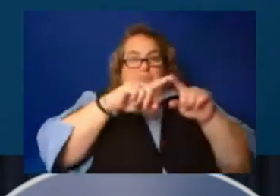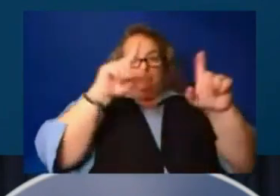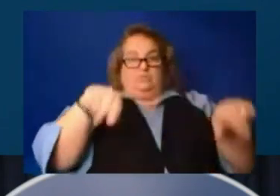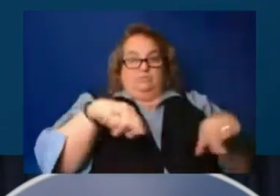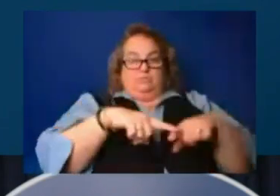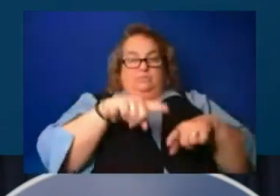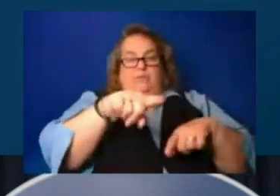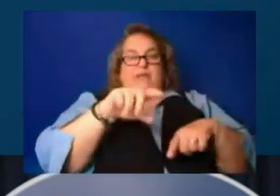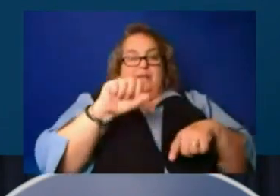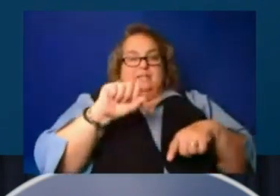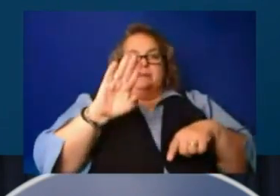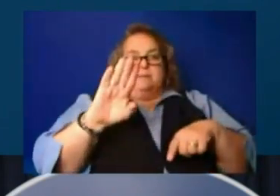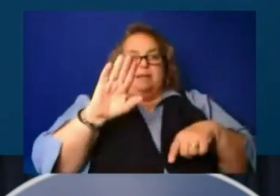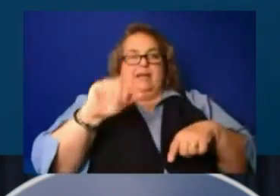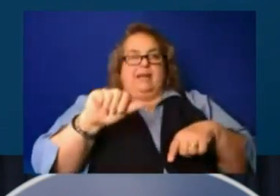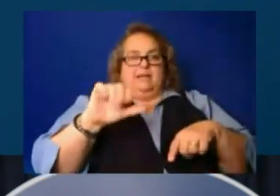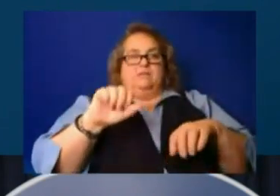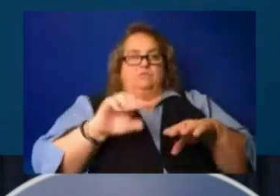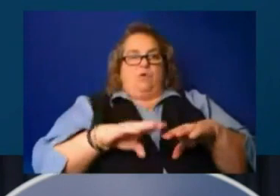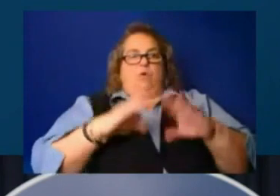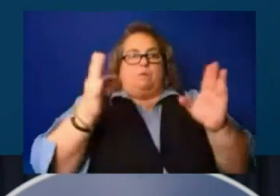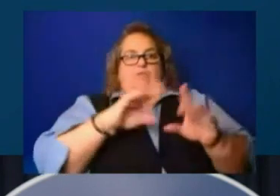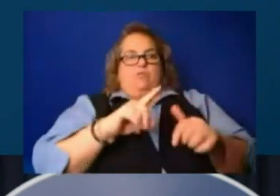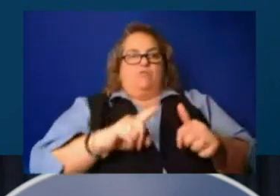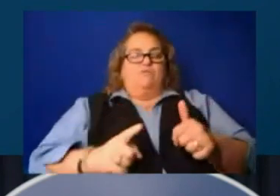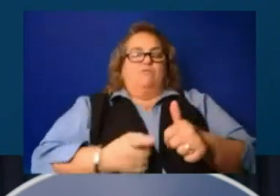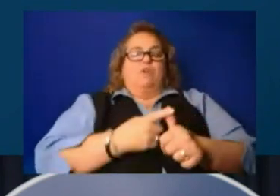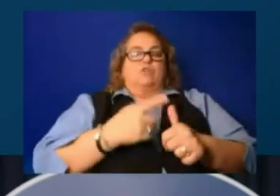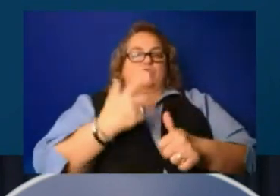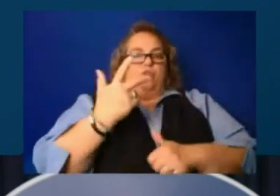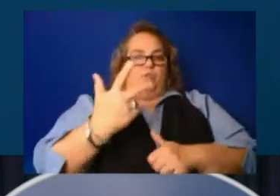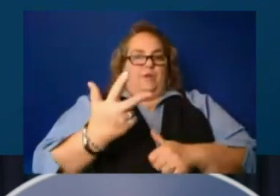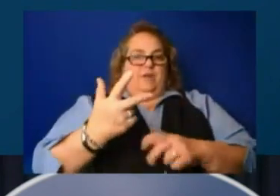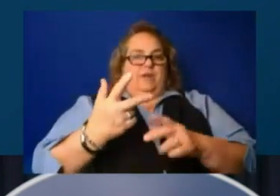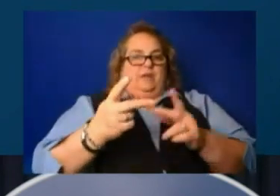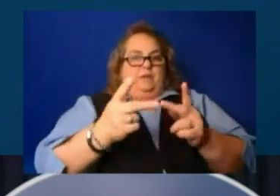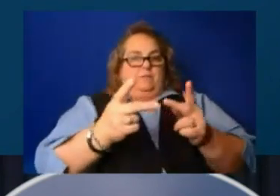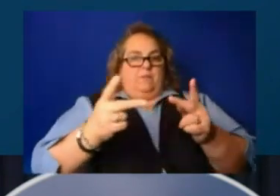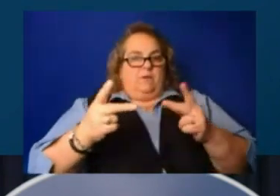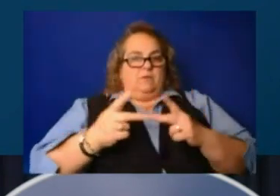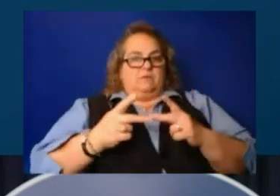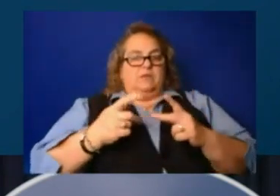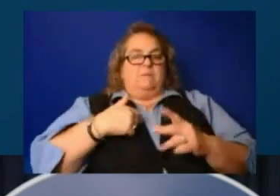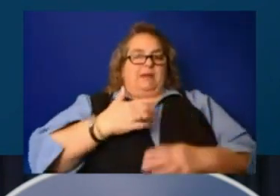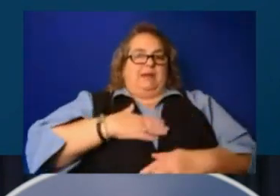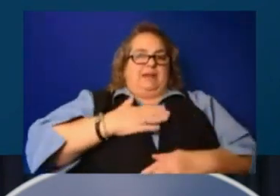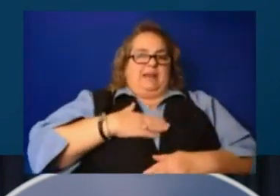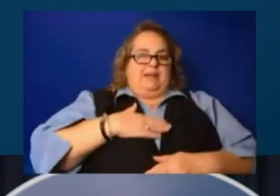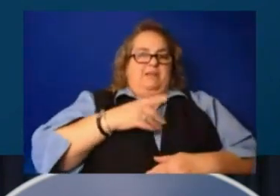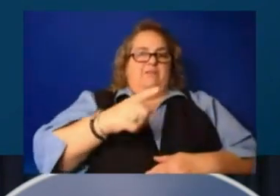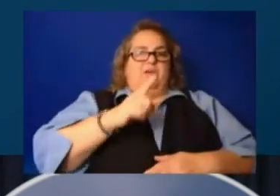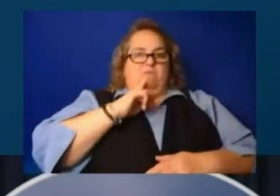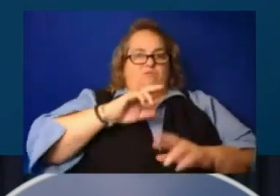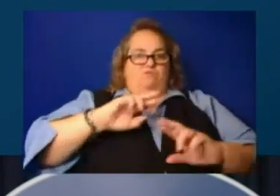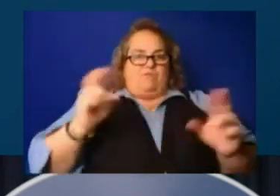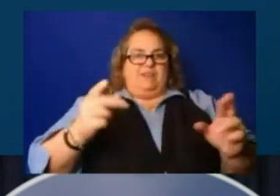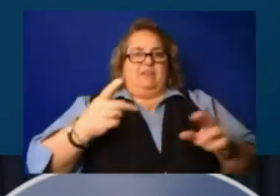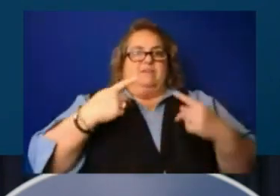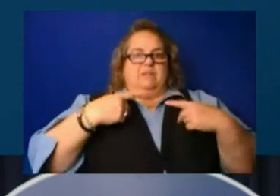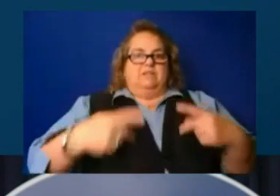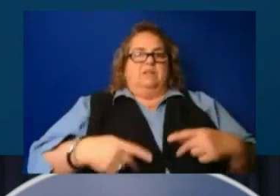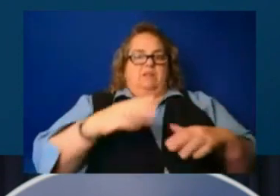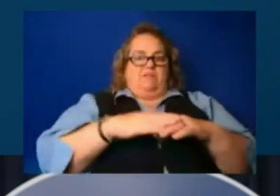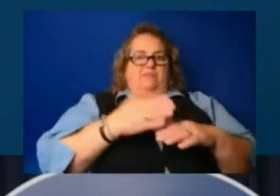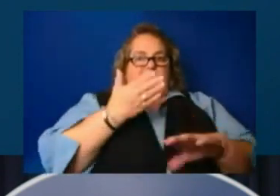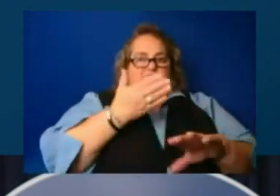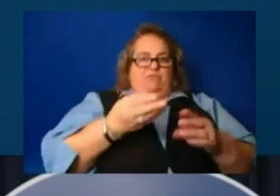is where opening their first three locations. I'm glad that they are uh, physically on the ground. Uh, they'll be opening